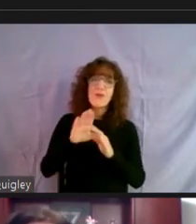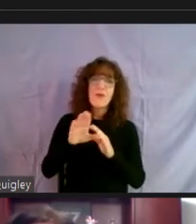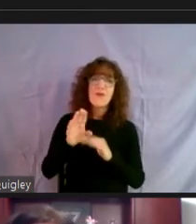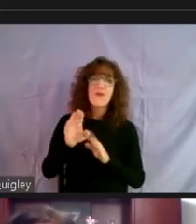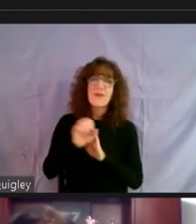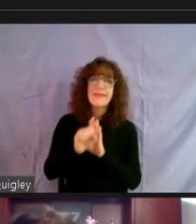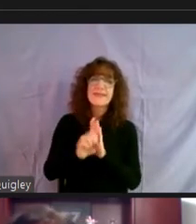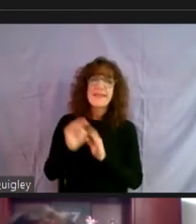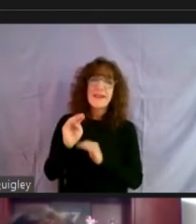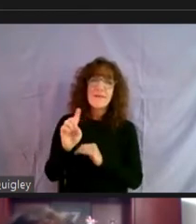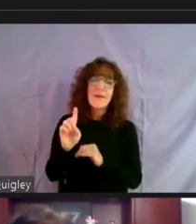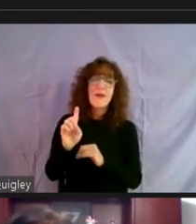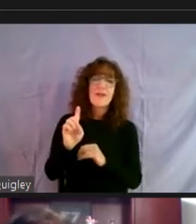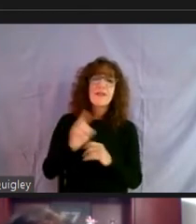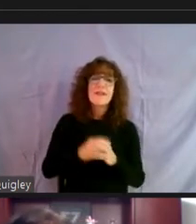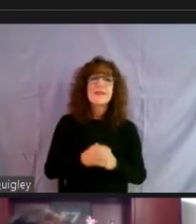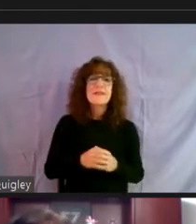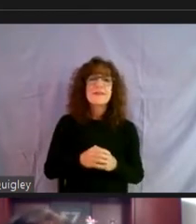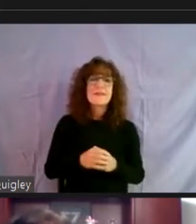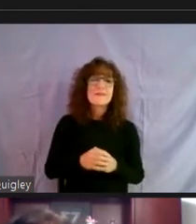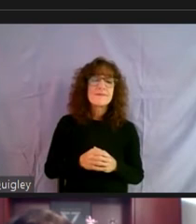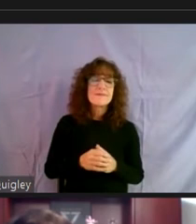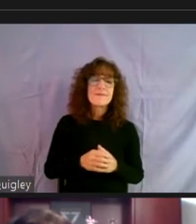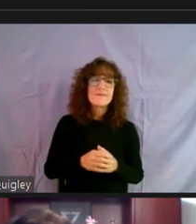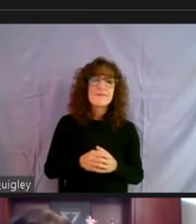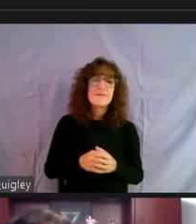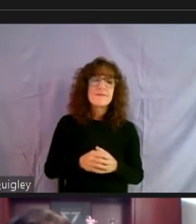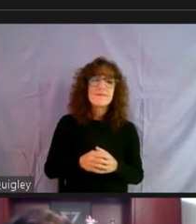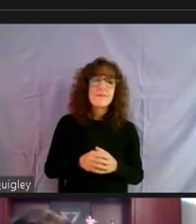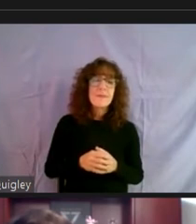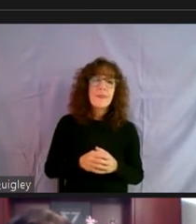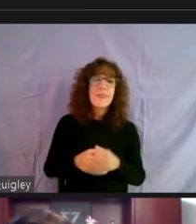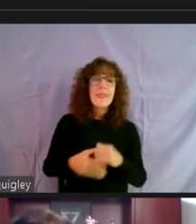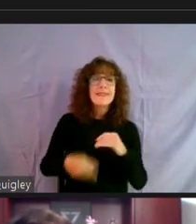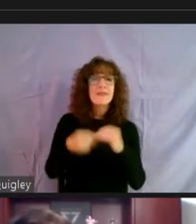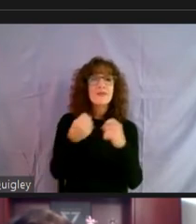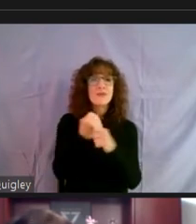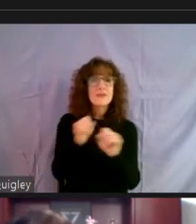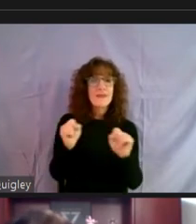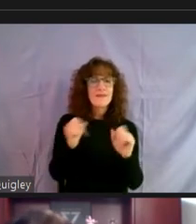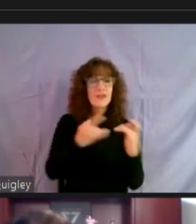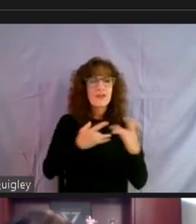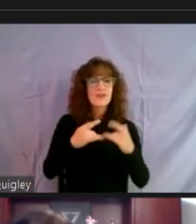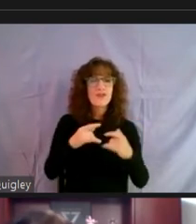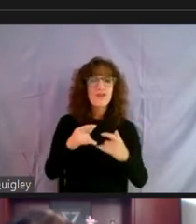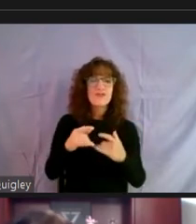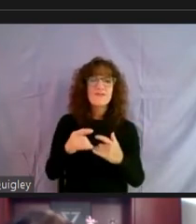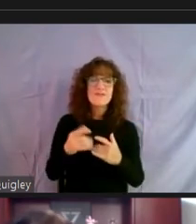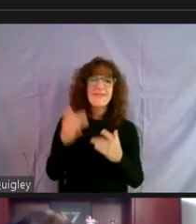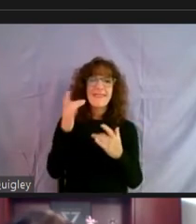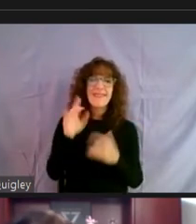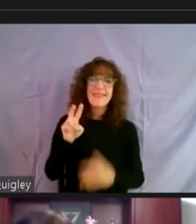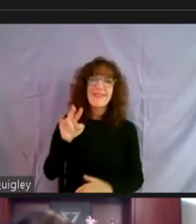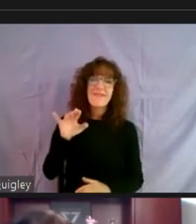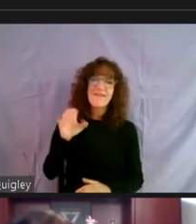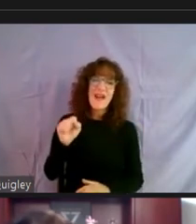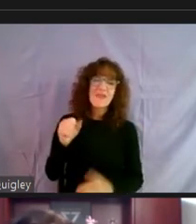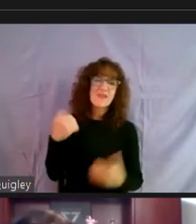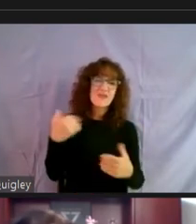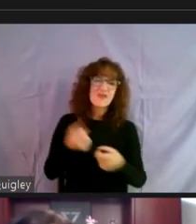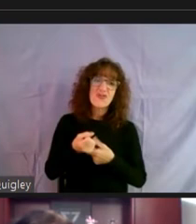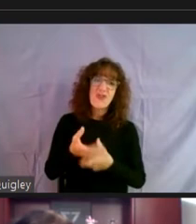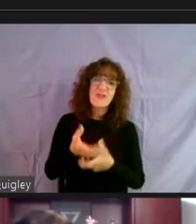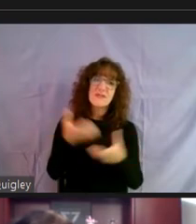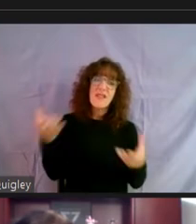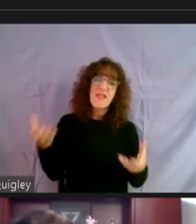talking to them. Um, you know, obviously in addition to safety concerns, the virus has generated enormous financial concerns for our